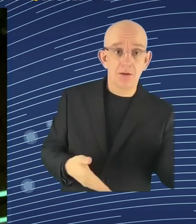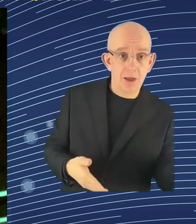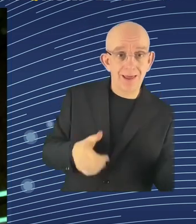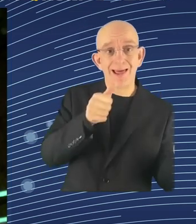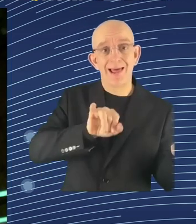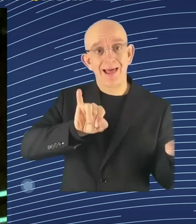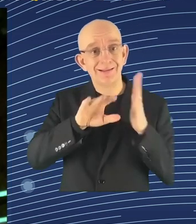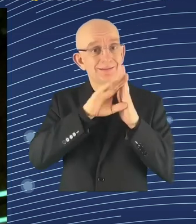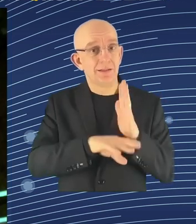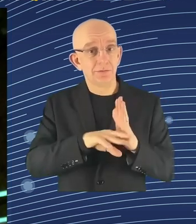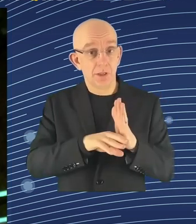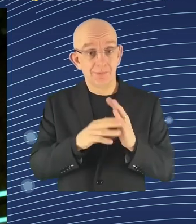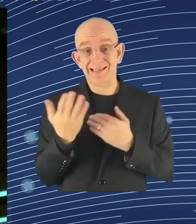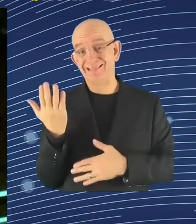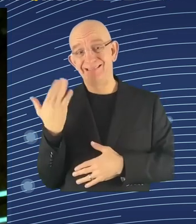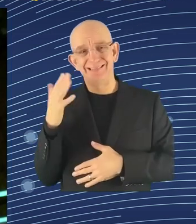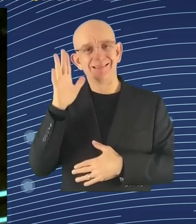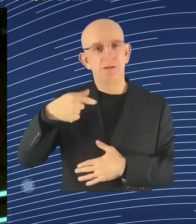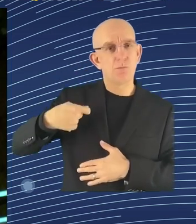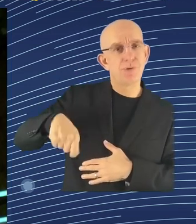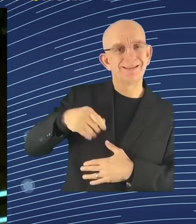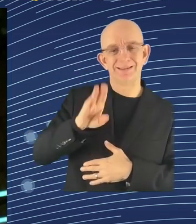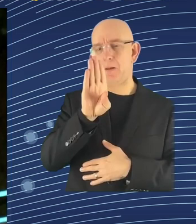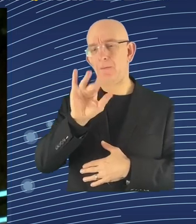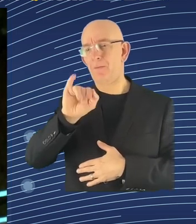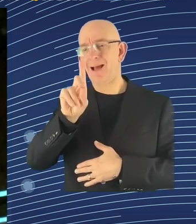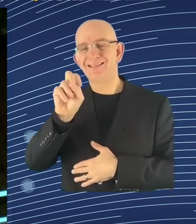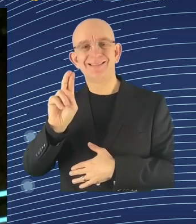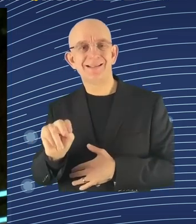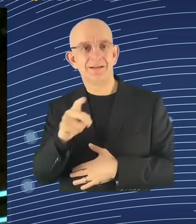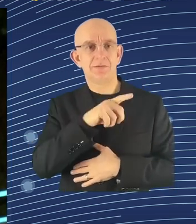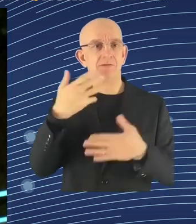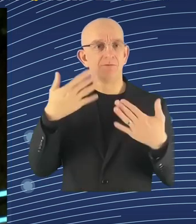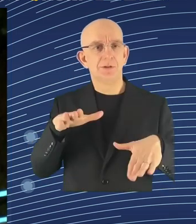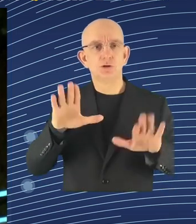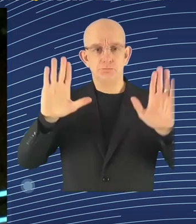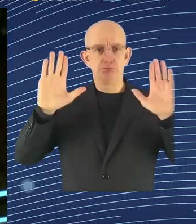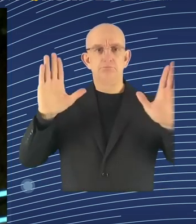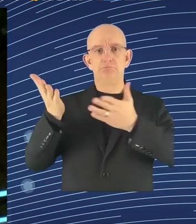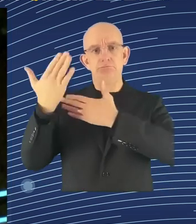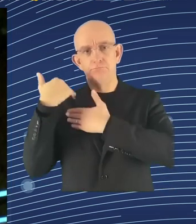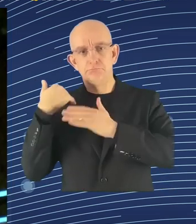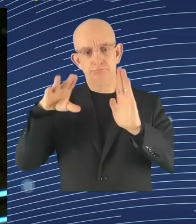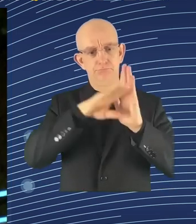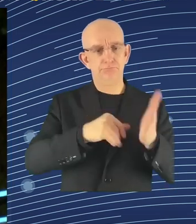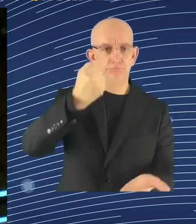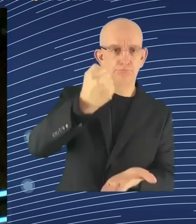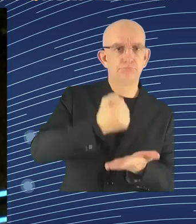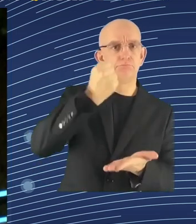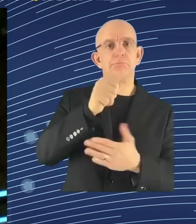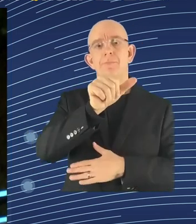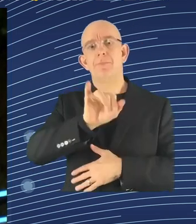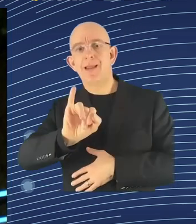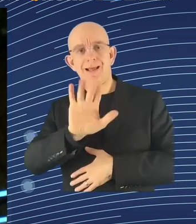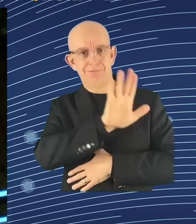some areas of the US government, I think, agencies, how they should be used. So this shows that it's not